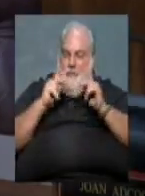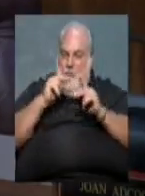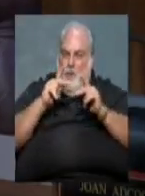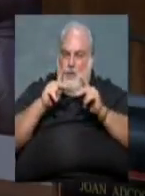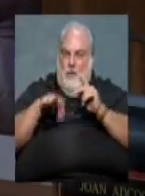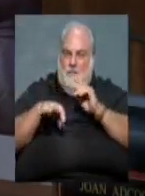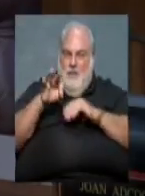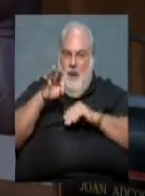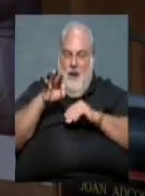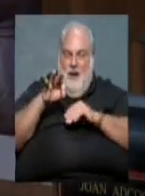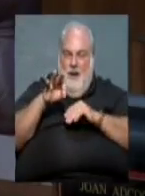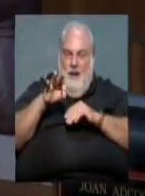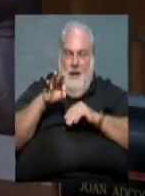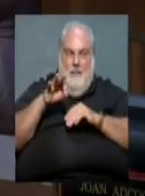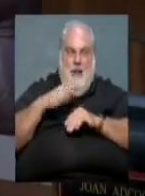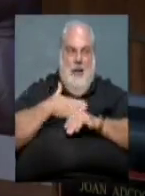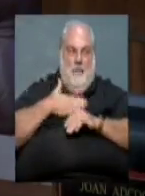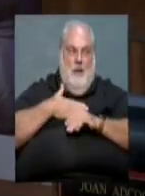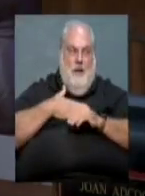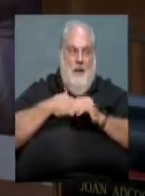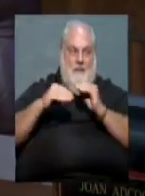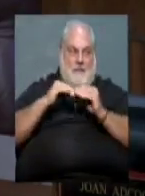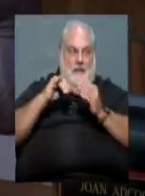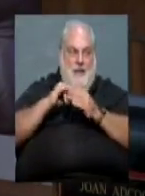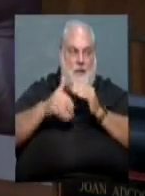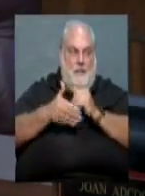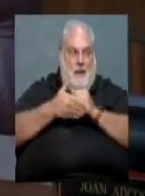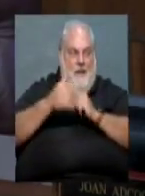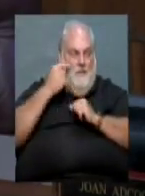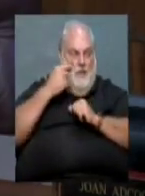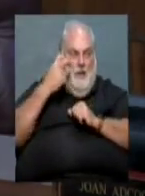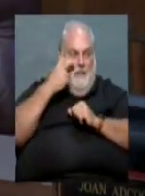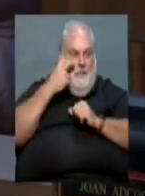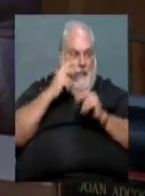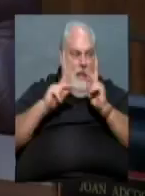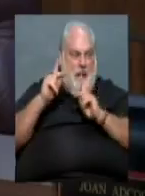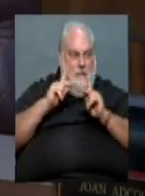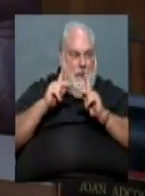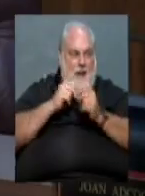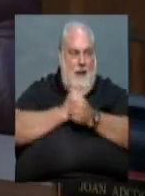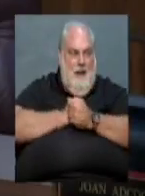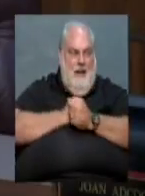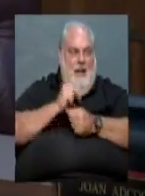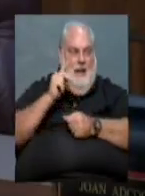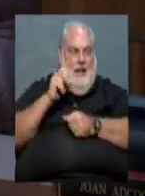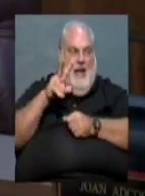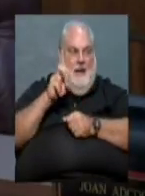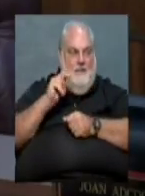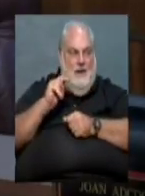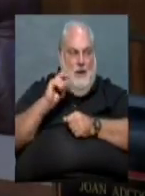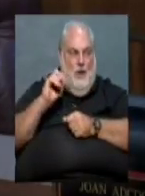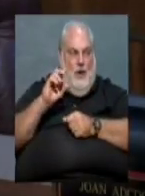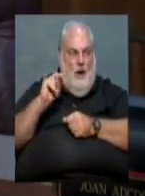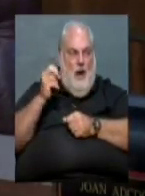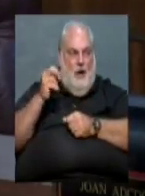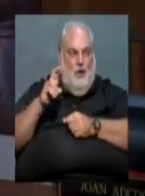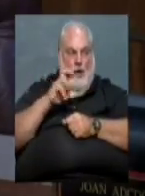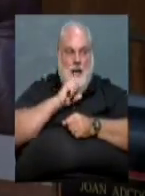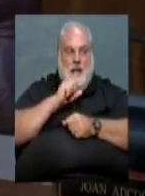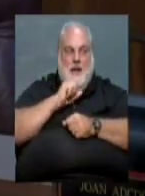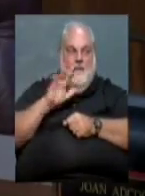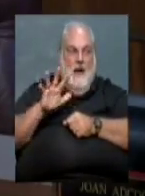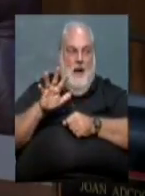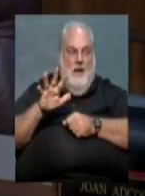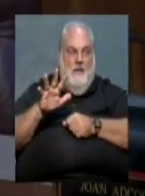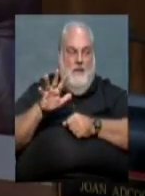find. I'll feel happy if you fix this because it would be better for the blind people. Love, Kevin O'Connor, age five. P